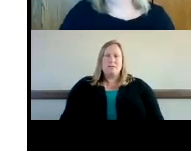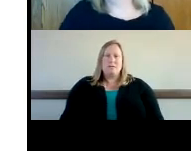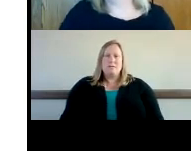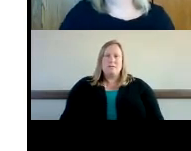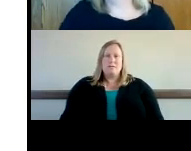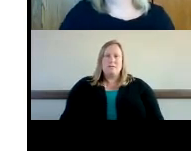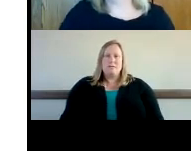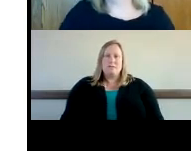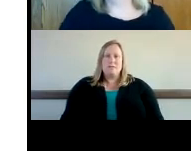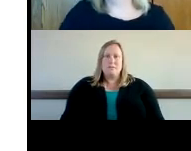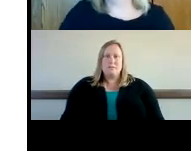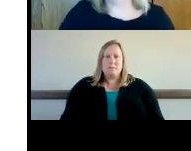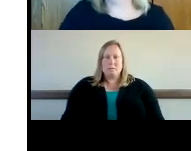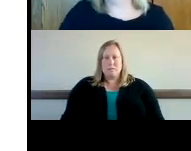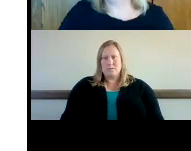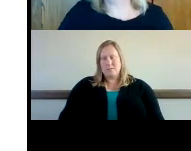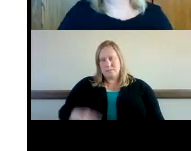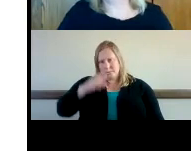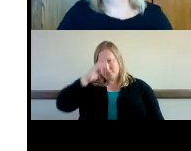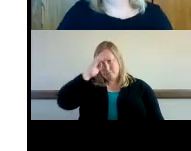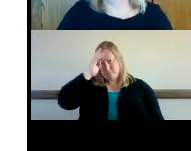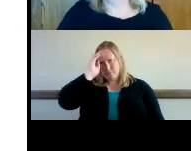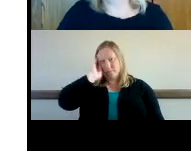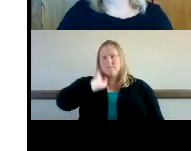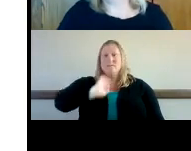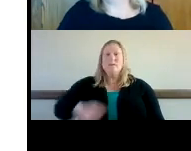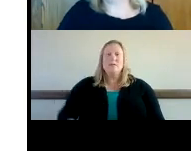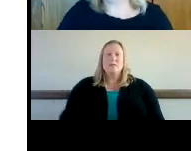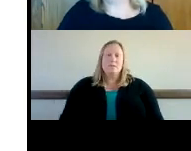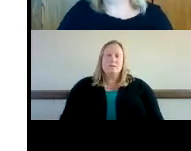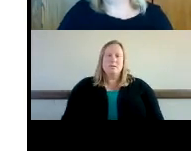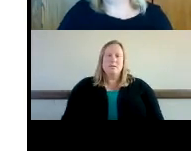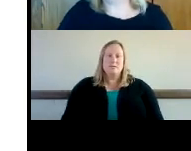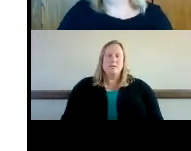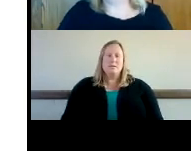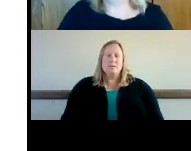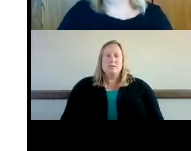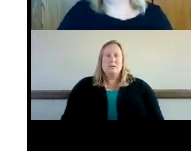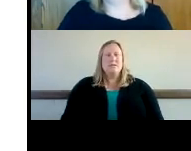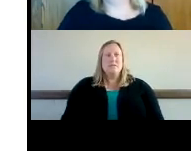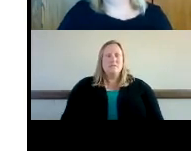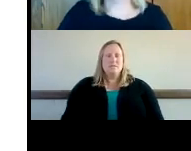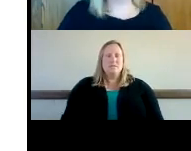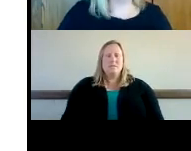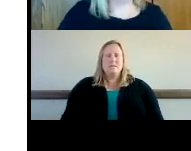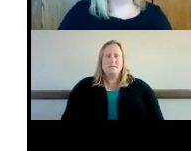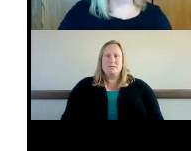that all right um i'm not seeing anything no